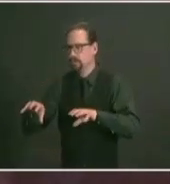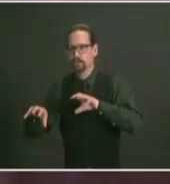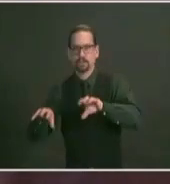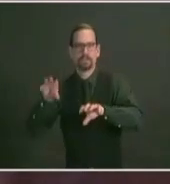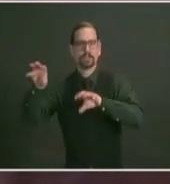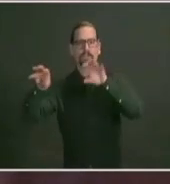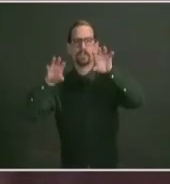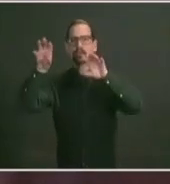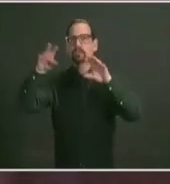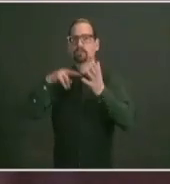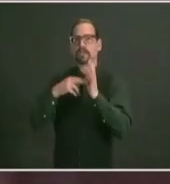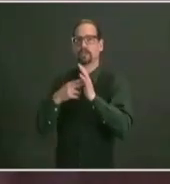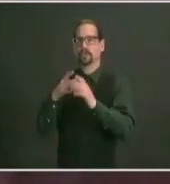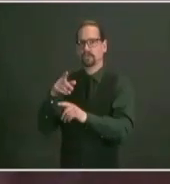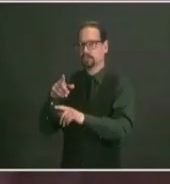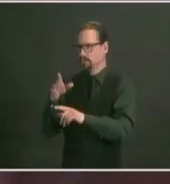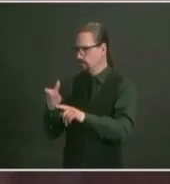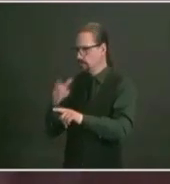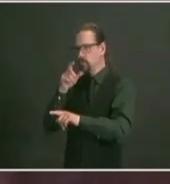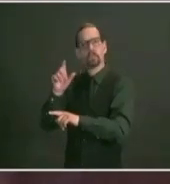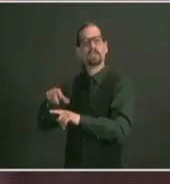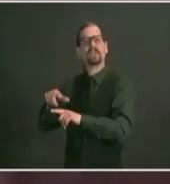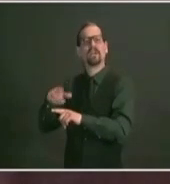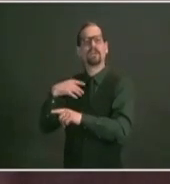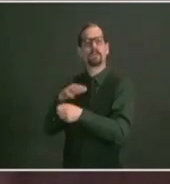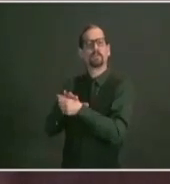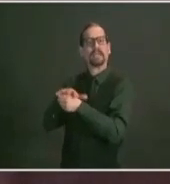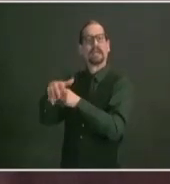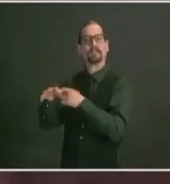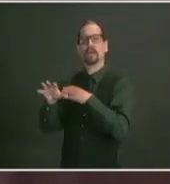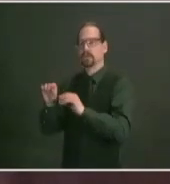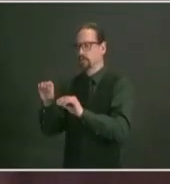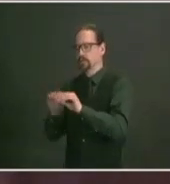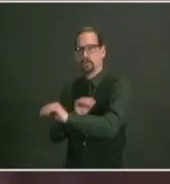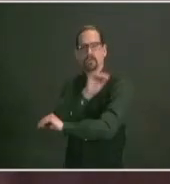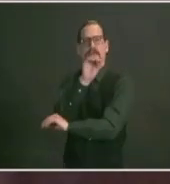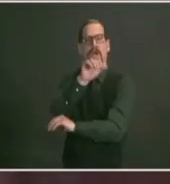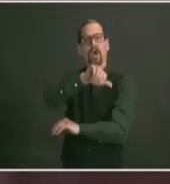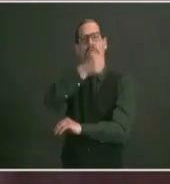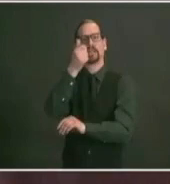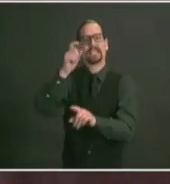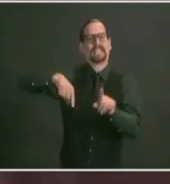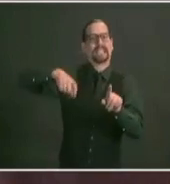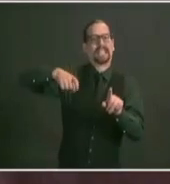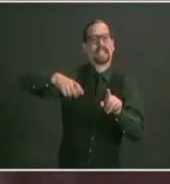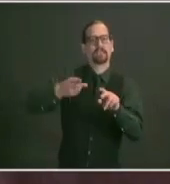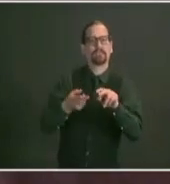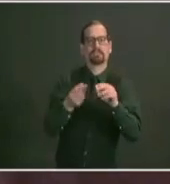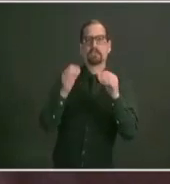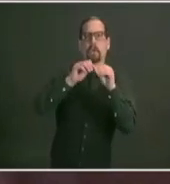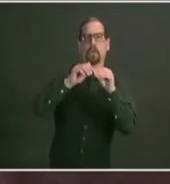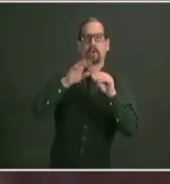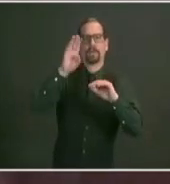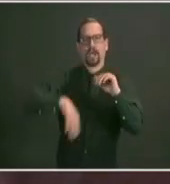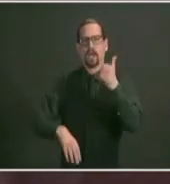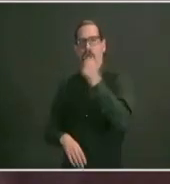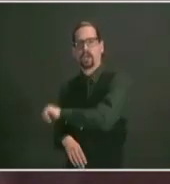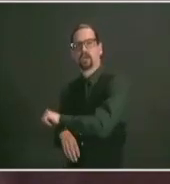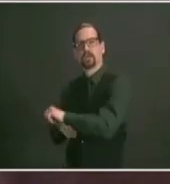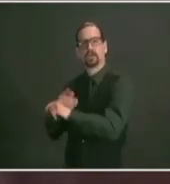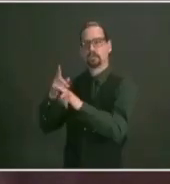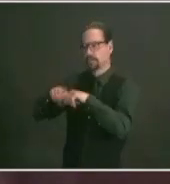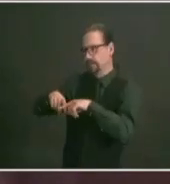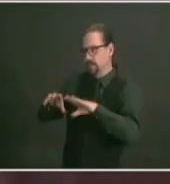eligible groups tomorrow at our normal 5 pm time we'll release another 3250